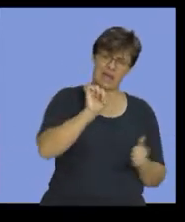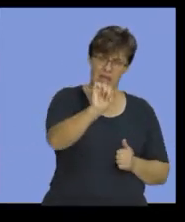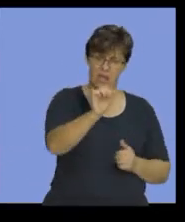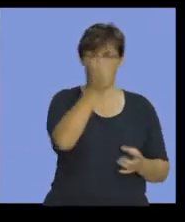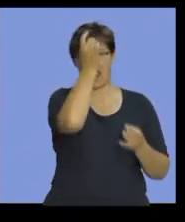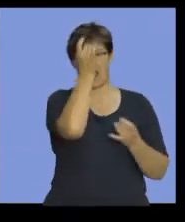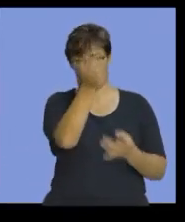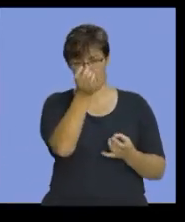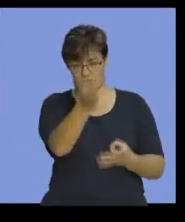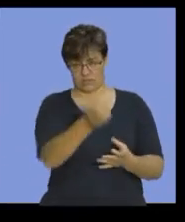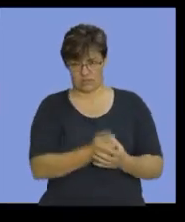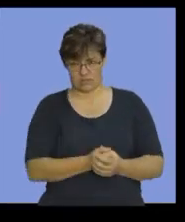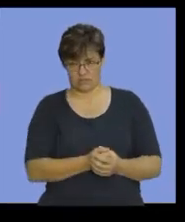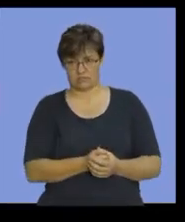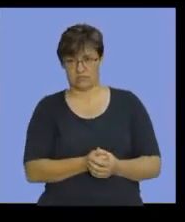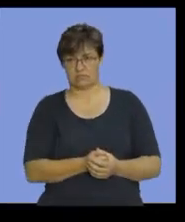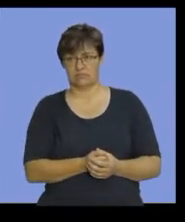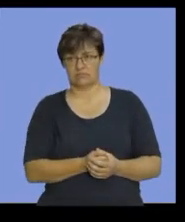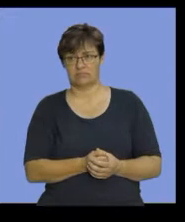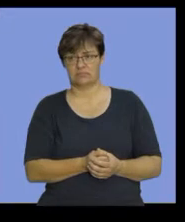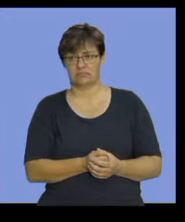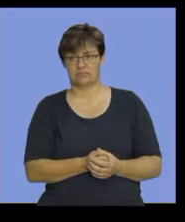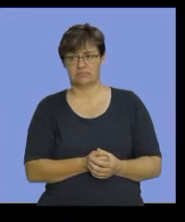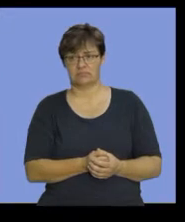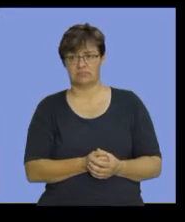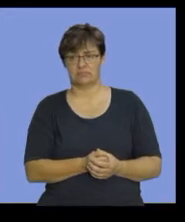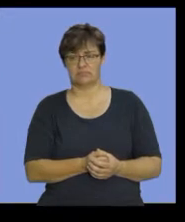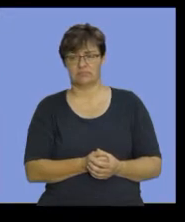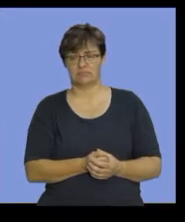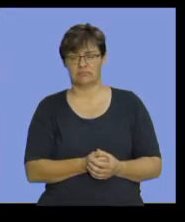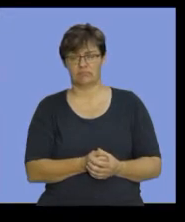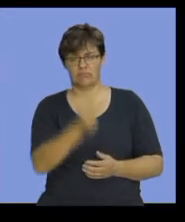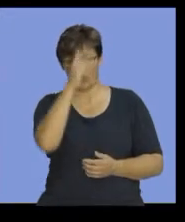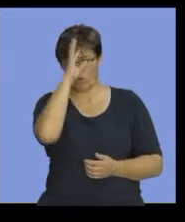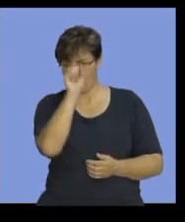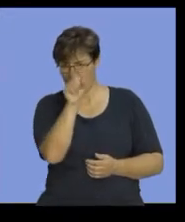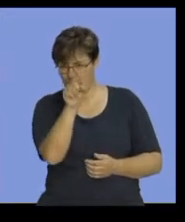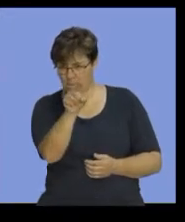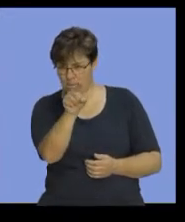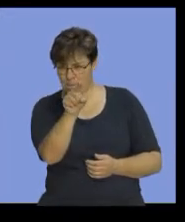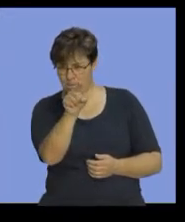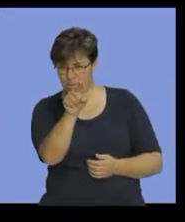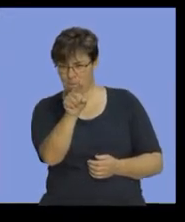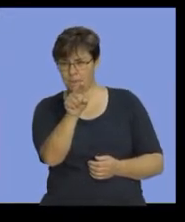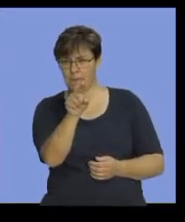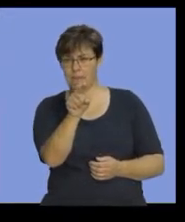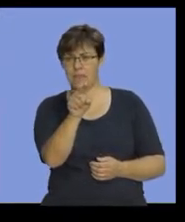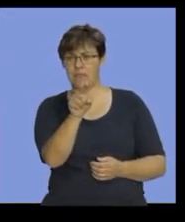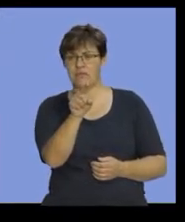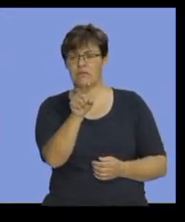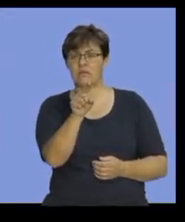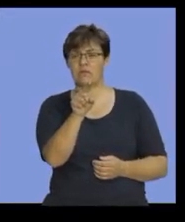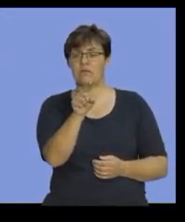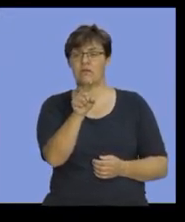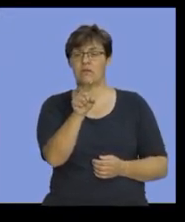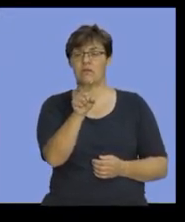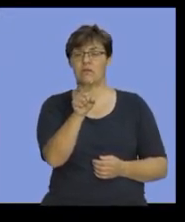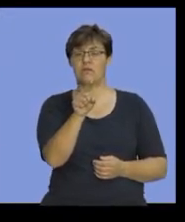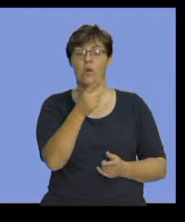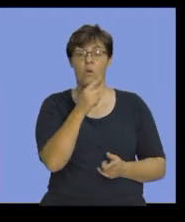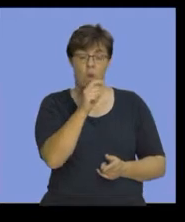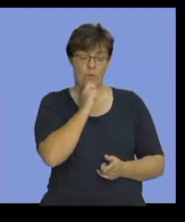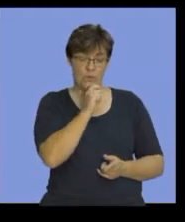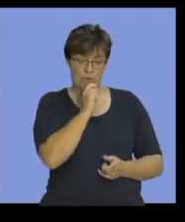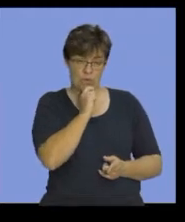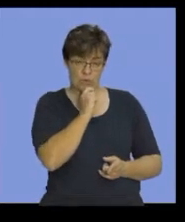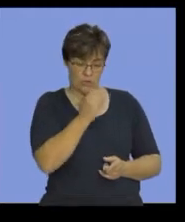information and remember all the consumables